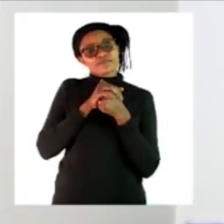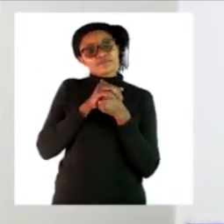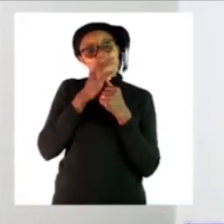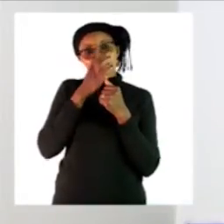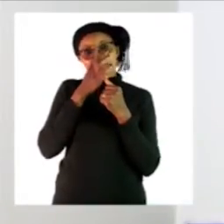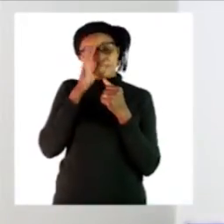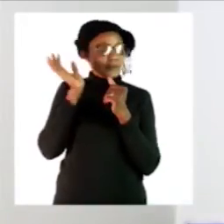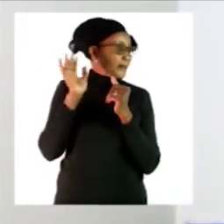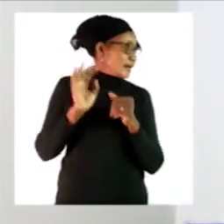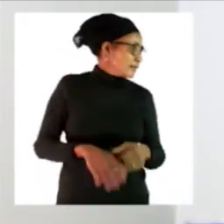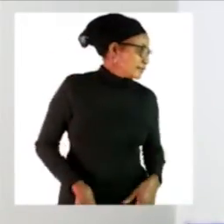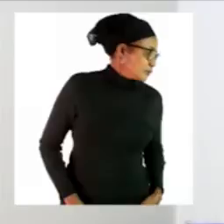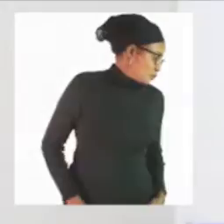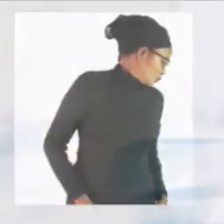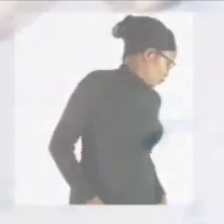bye